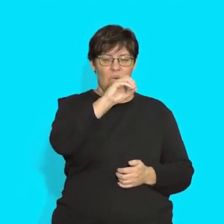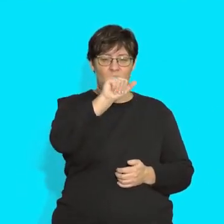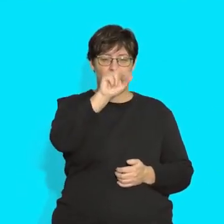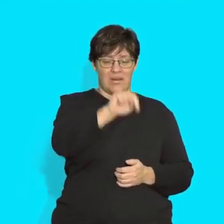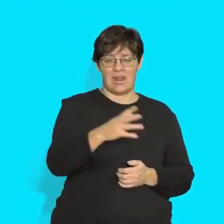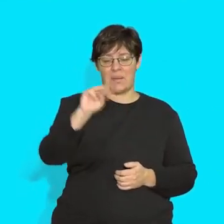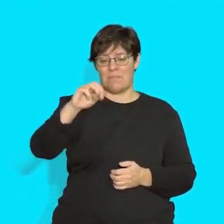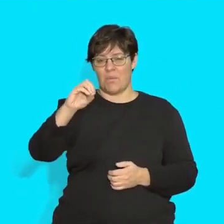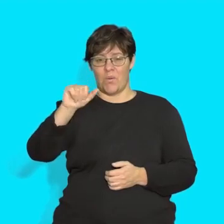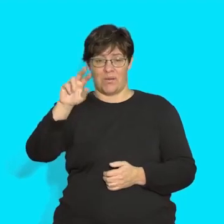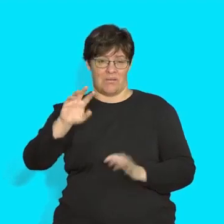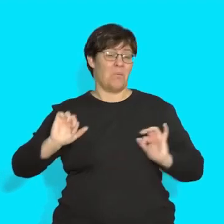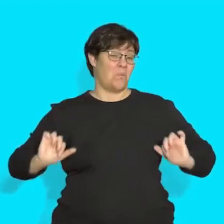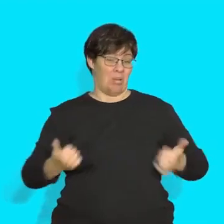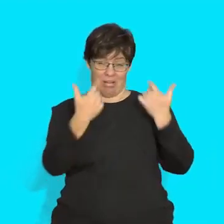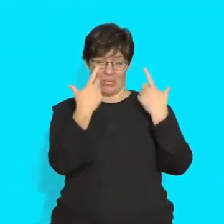work!